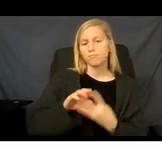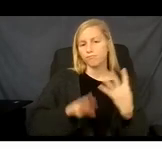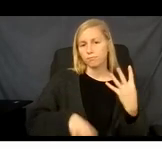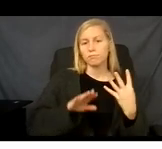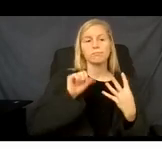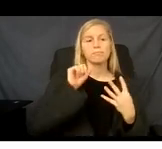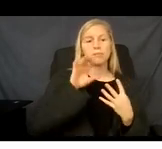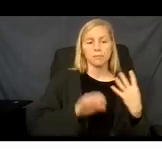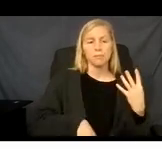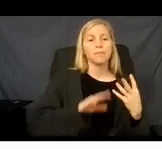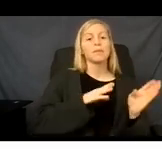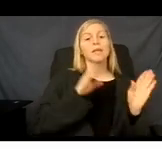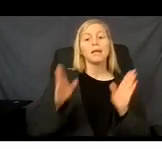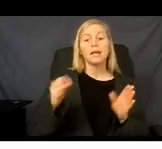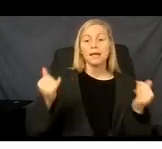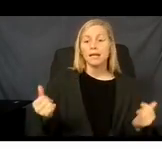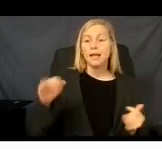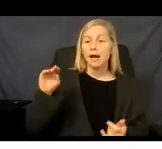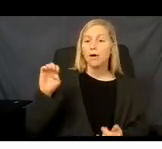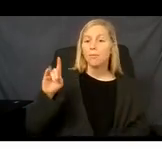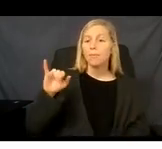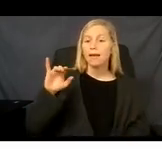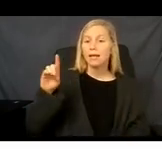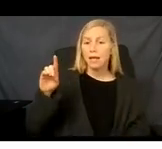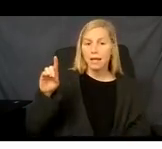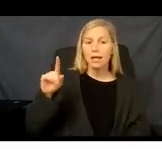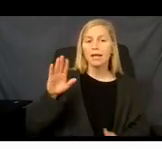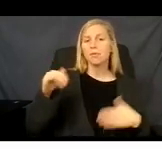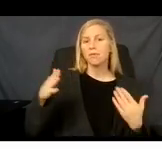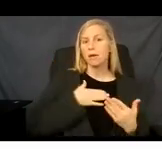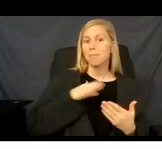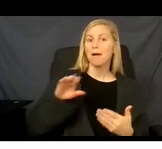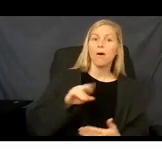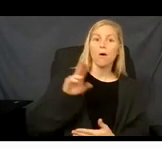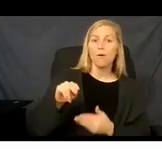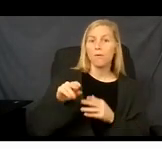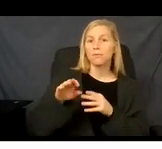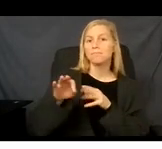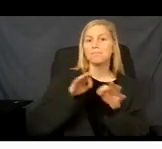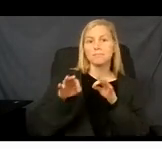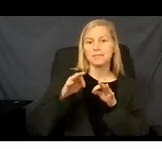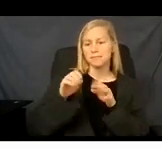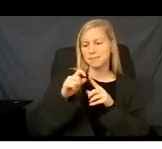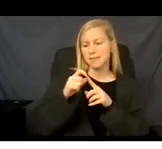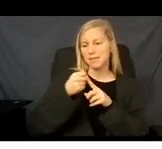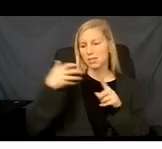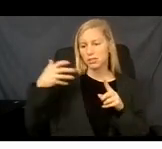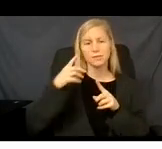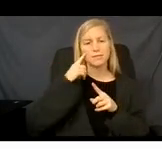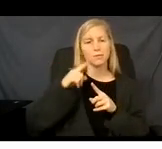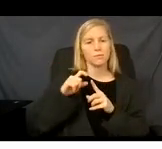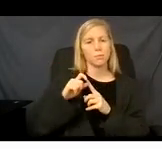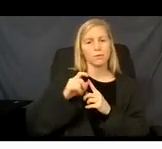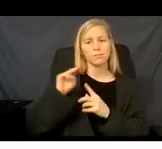I've been able to provide my own definition of Medicaid. And I talked about the